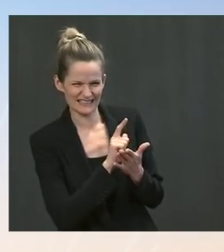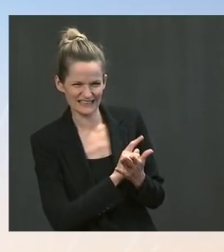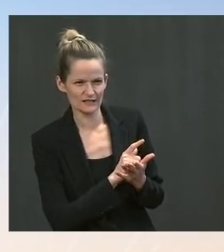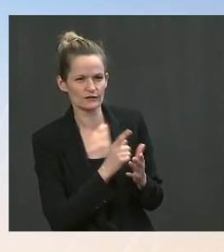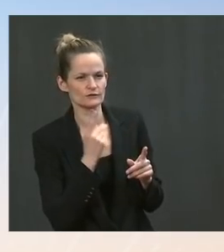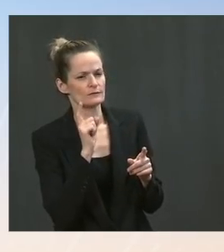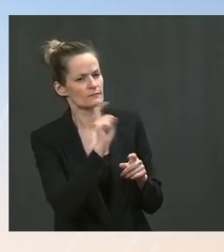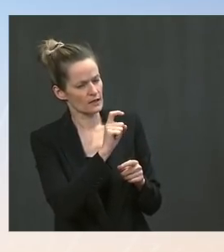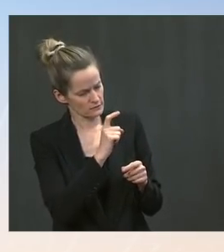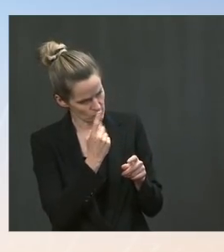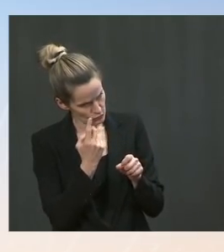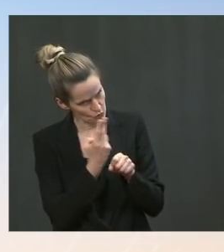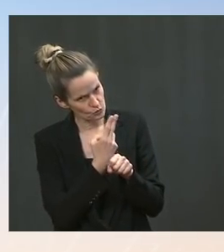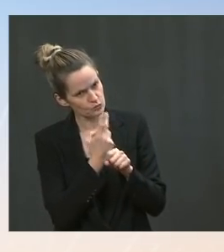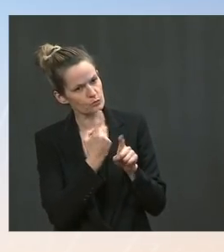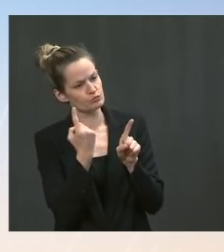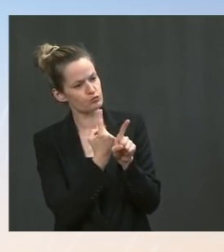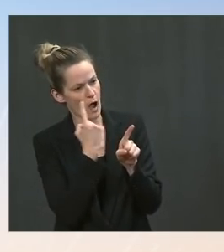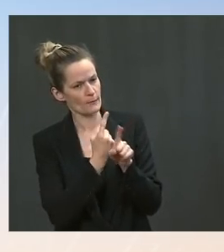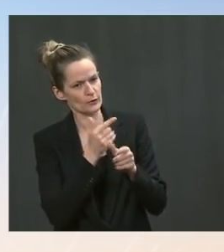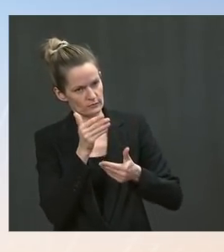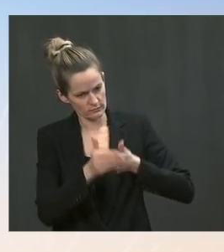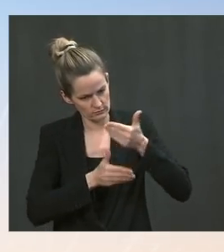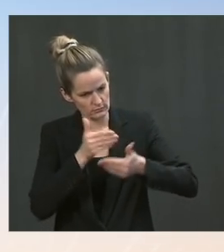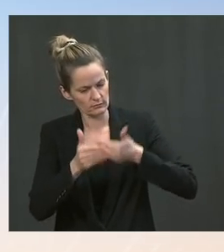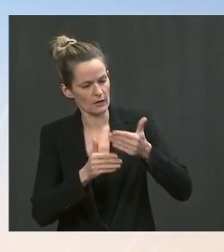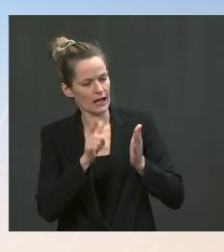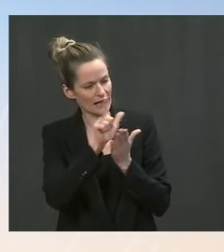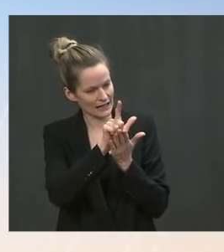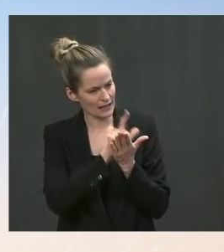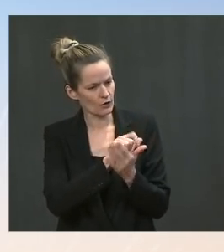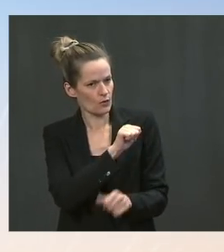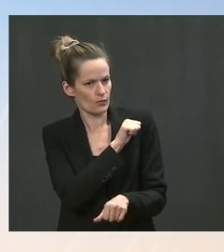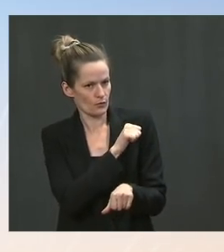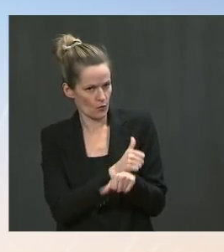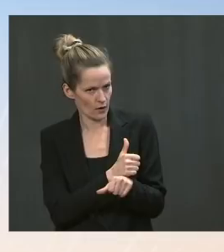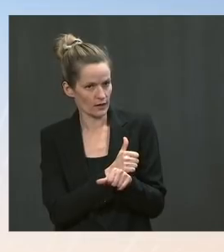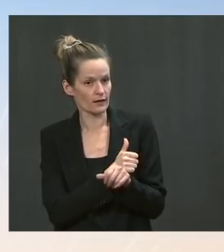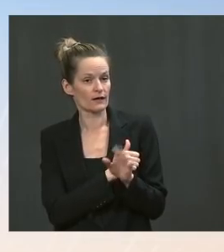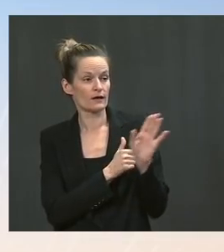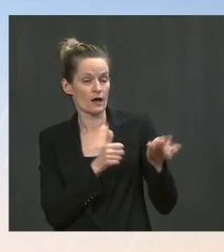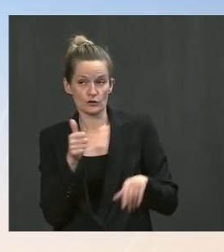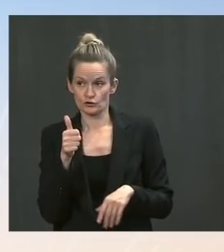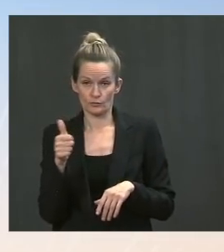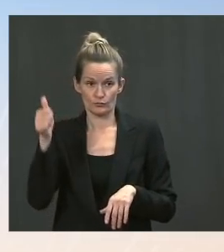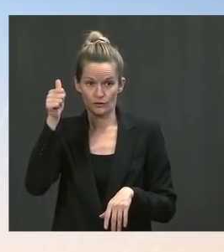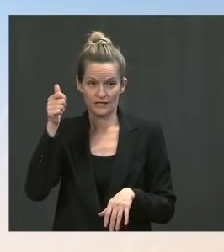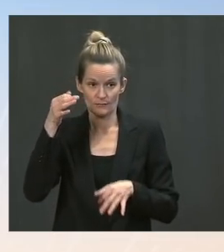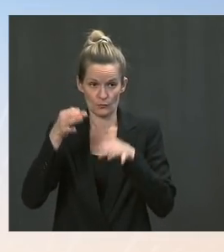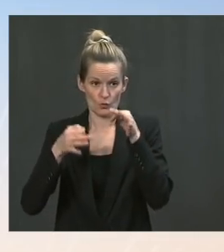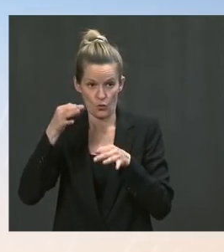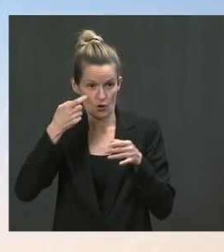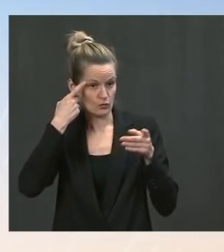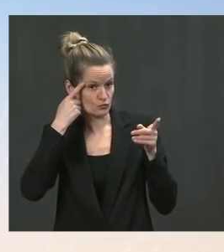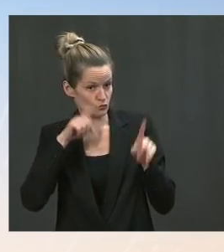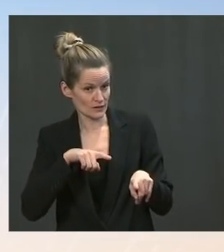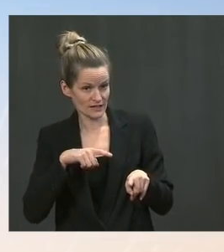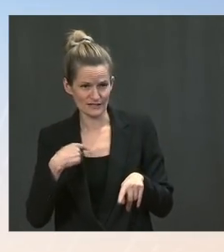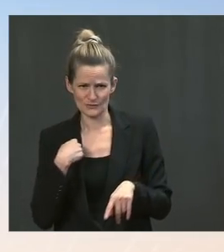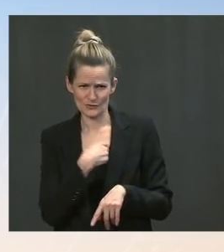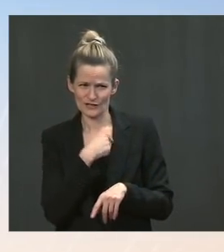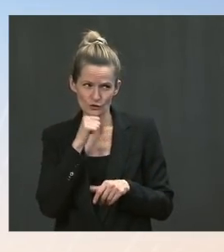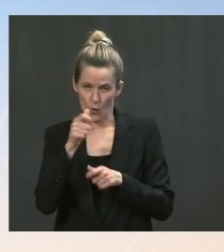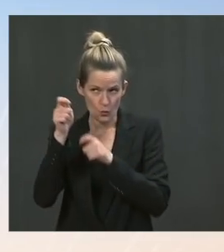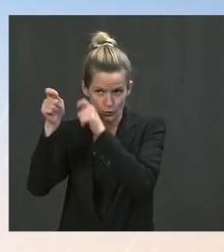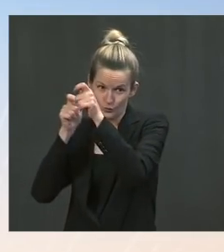to protect the public health, and the Supreme Court has not ruled otherwise. We obviously don't control the courts, but he